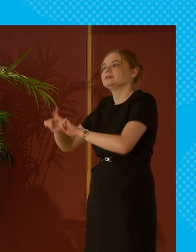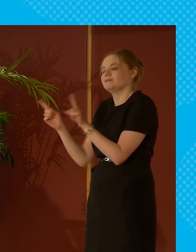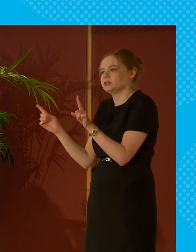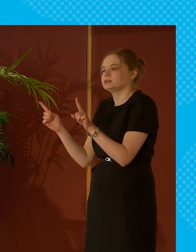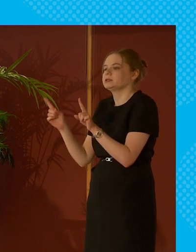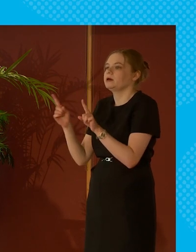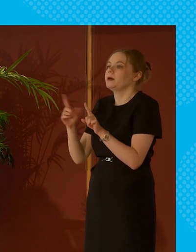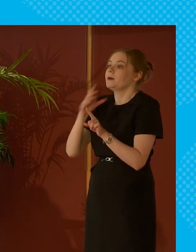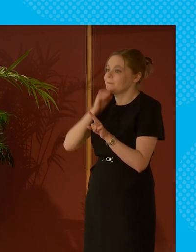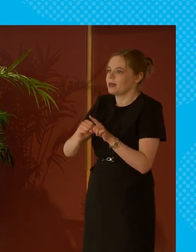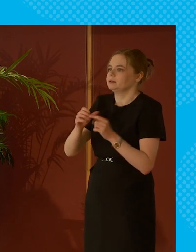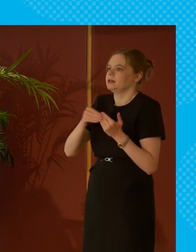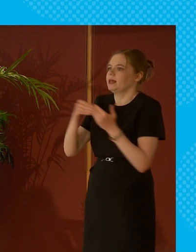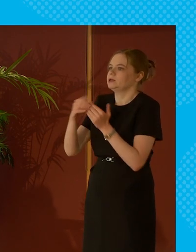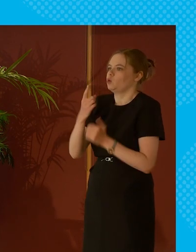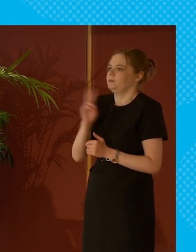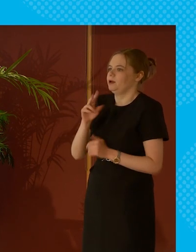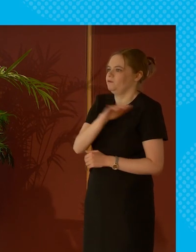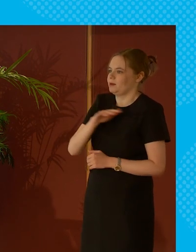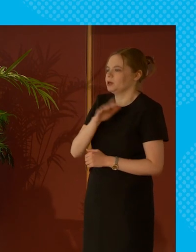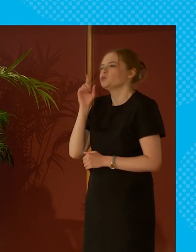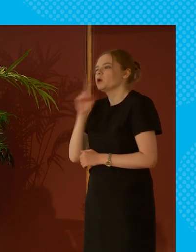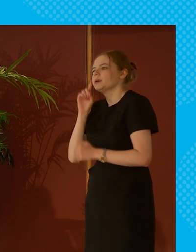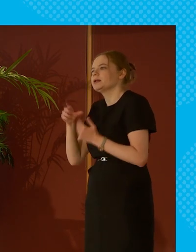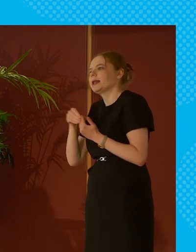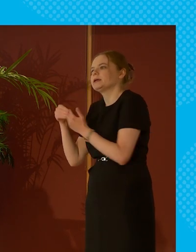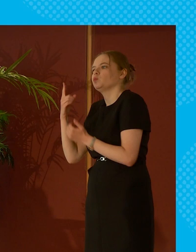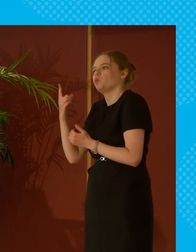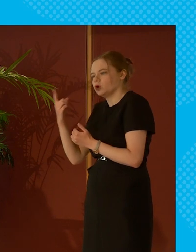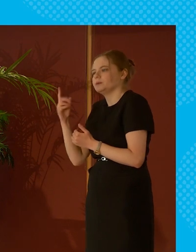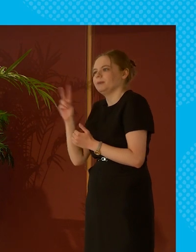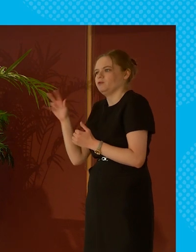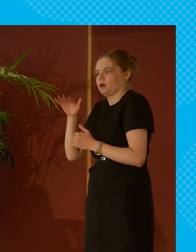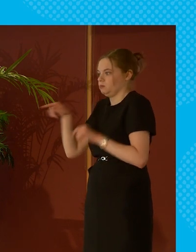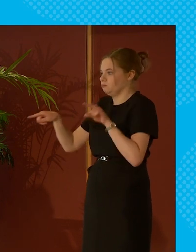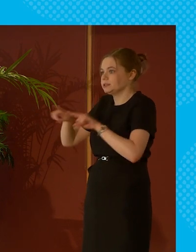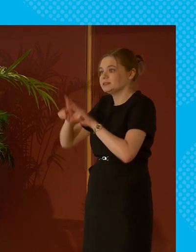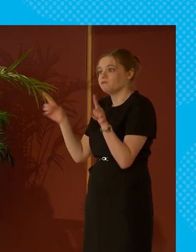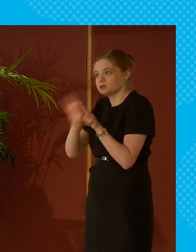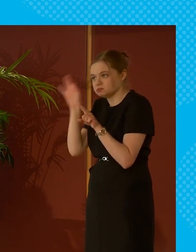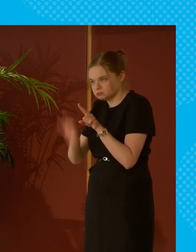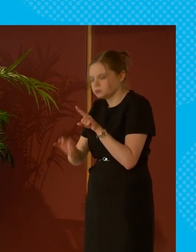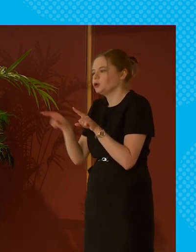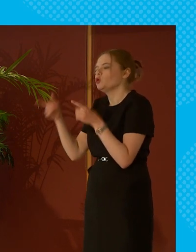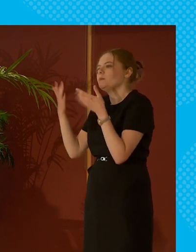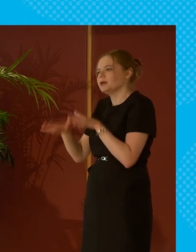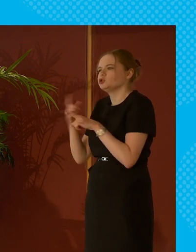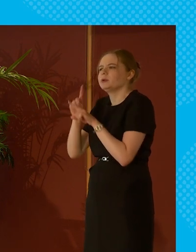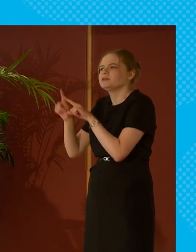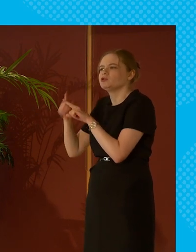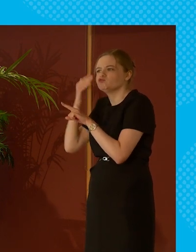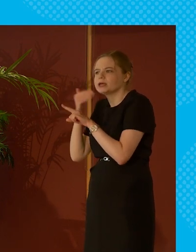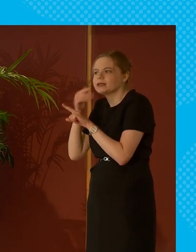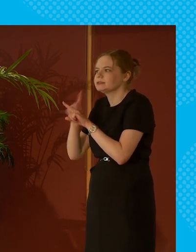men led one parent families and women led one parent families and you mentioned just now um you